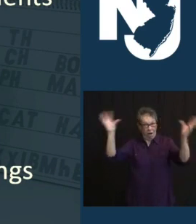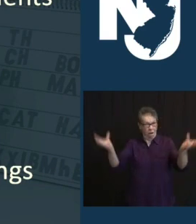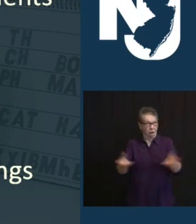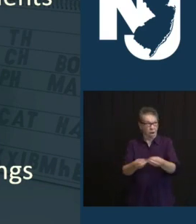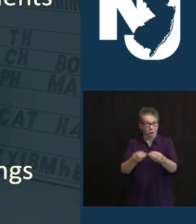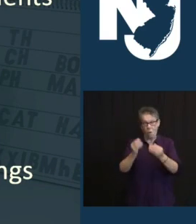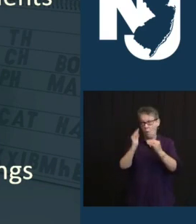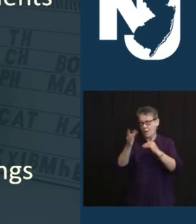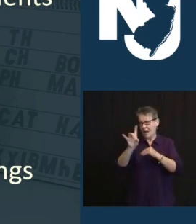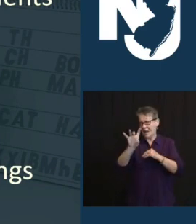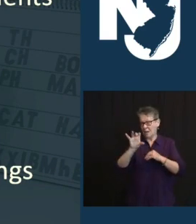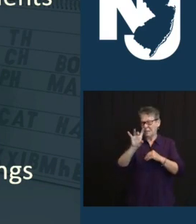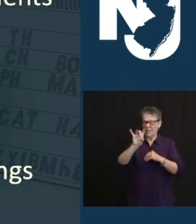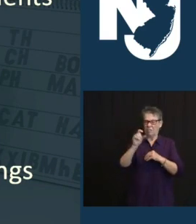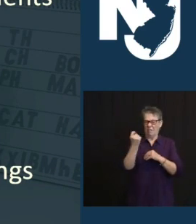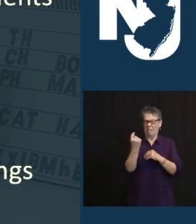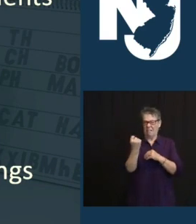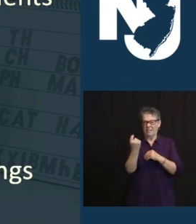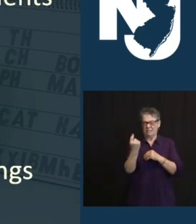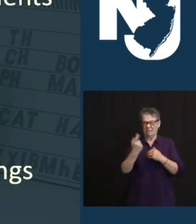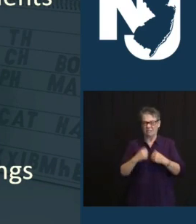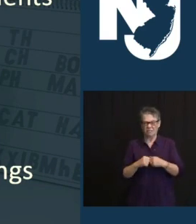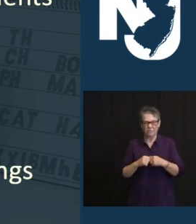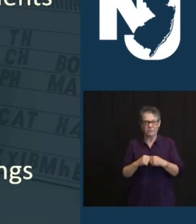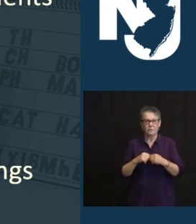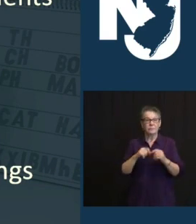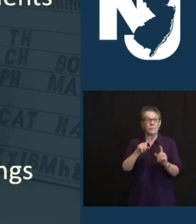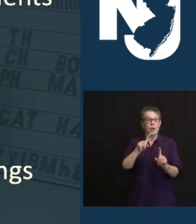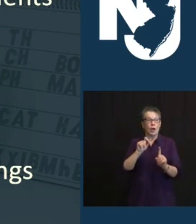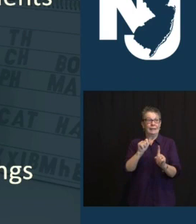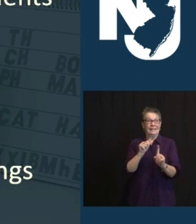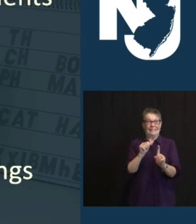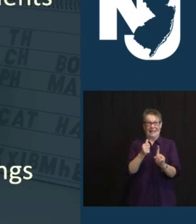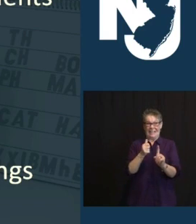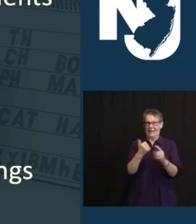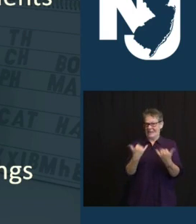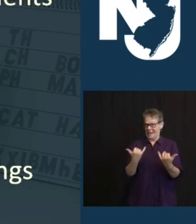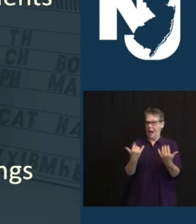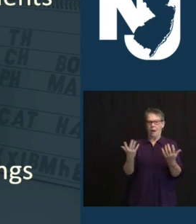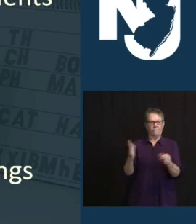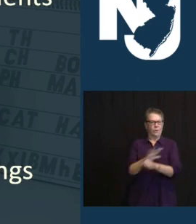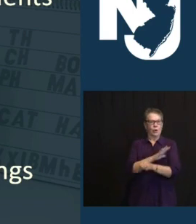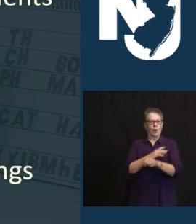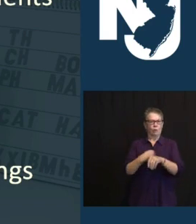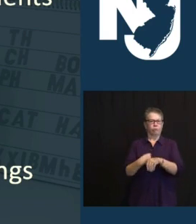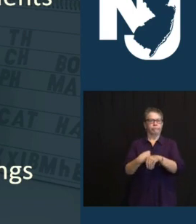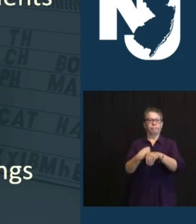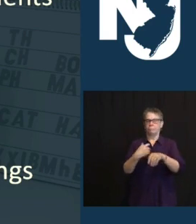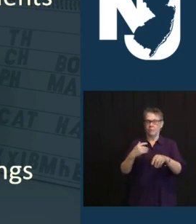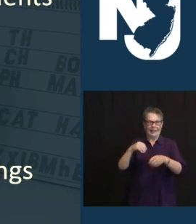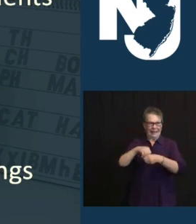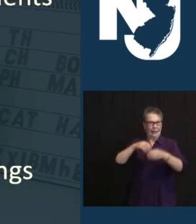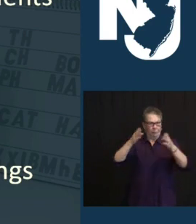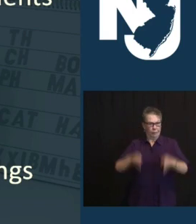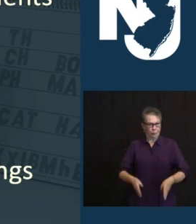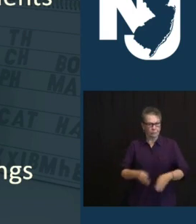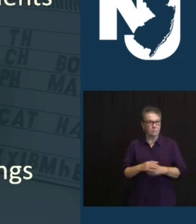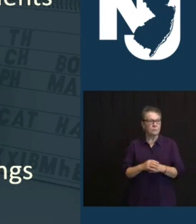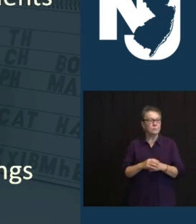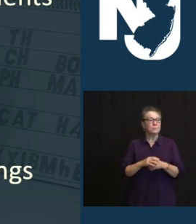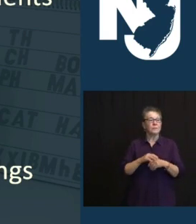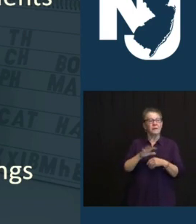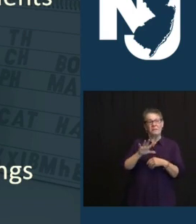110 OF THOSE ARE CURRENTLY OPEN FOR ALL IN PERSON INSTRUCTION AND 533 FOR HYBRID INSTRUCTION.